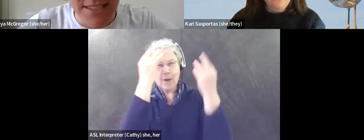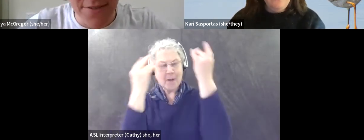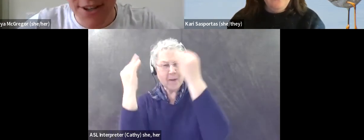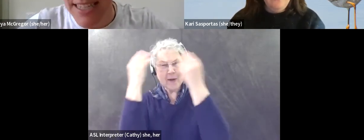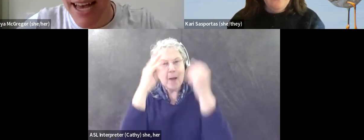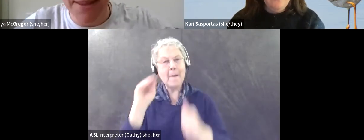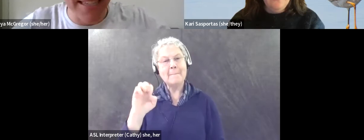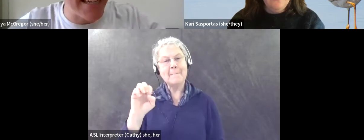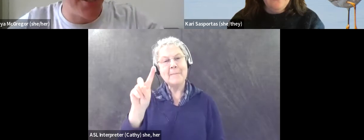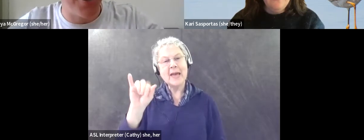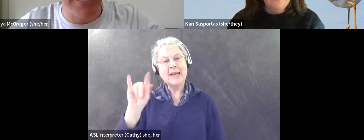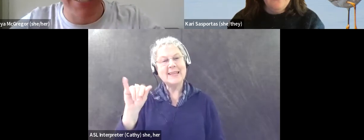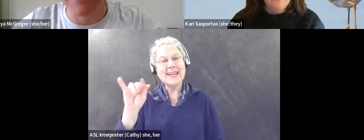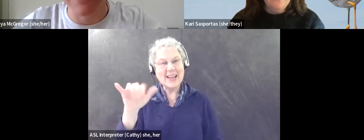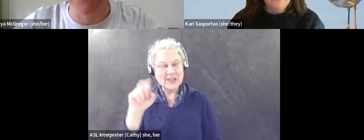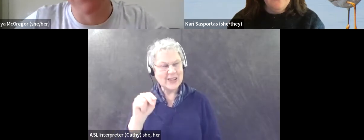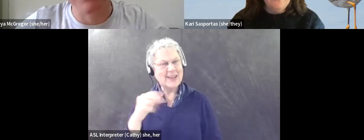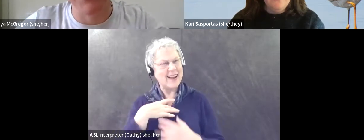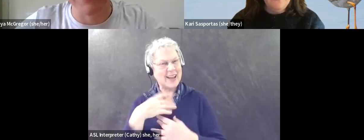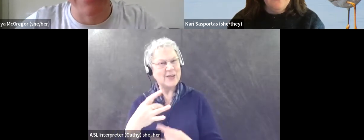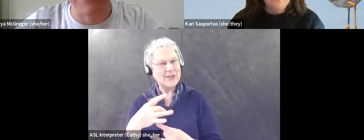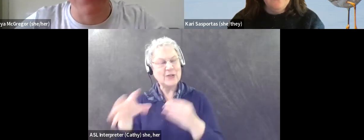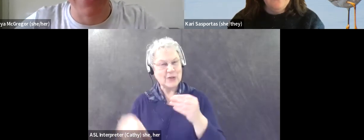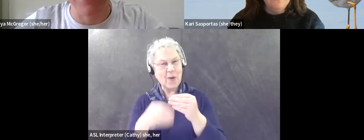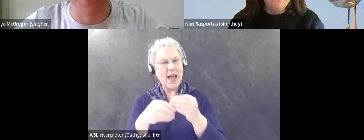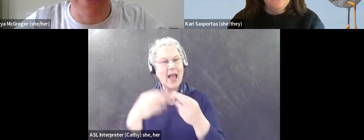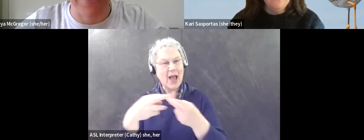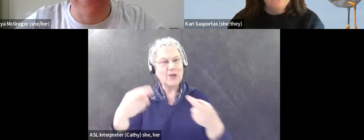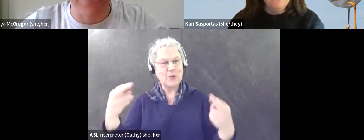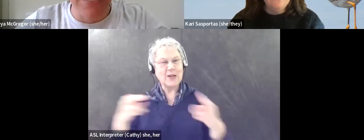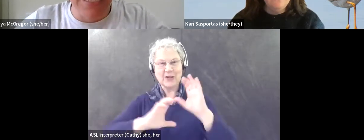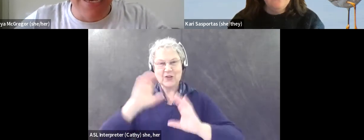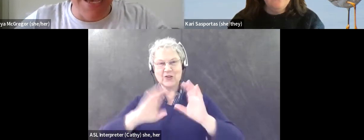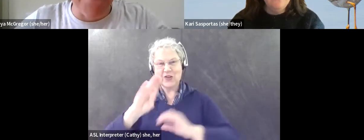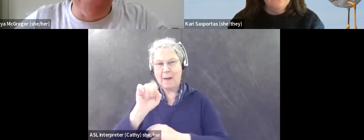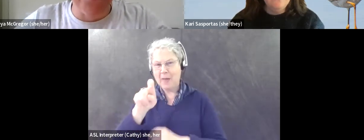be of interest to folks in the chat. So, check it out. There's a couple of resources and things on that page.